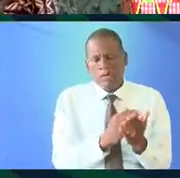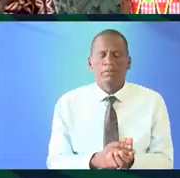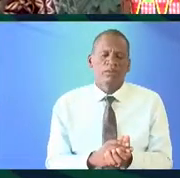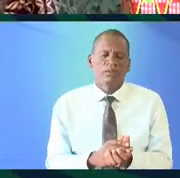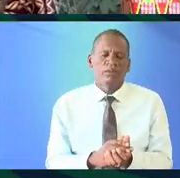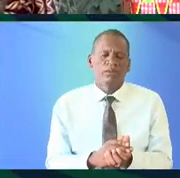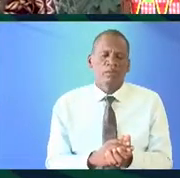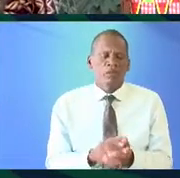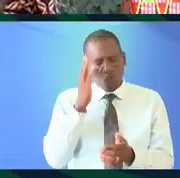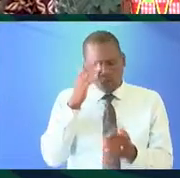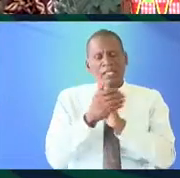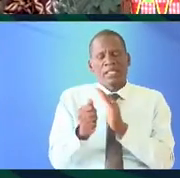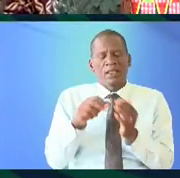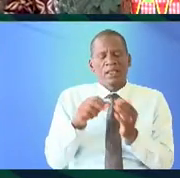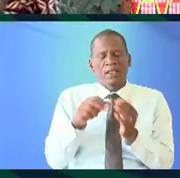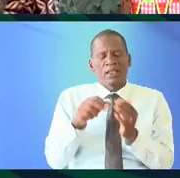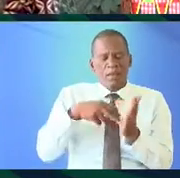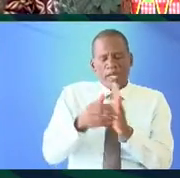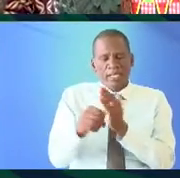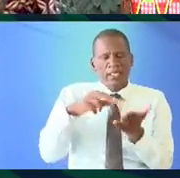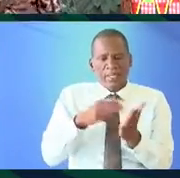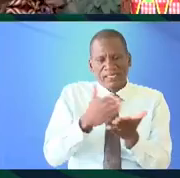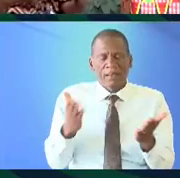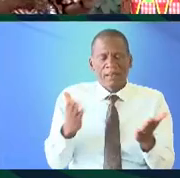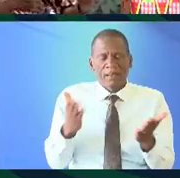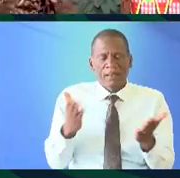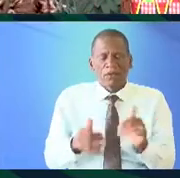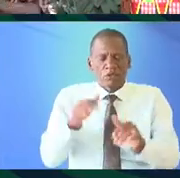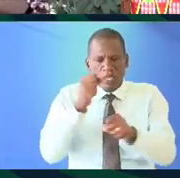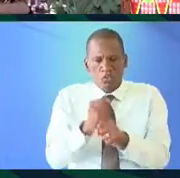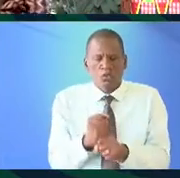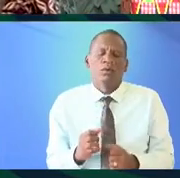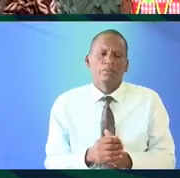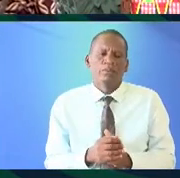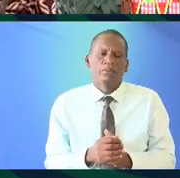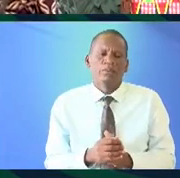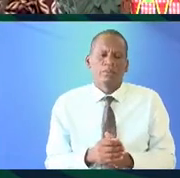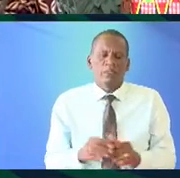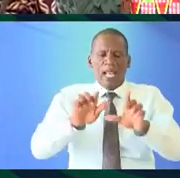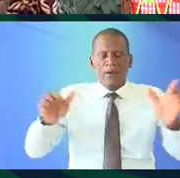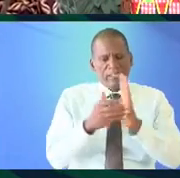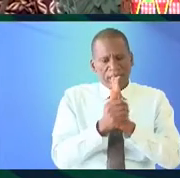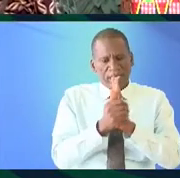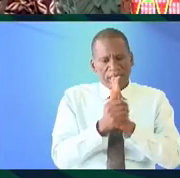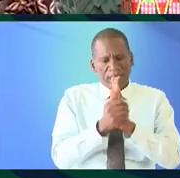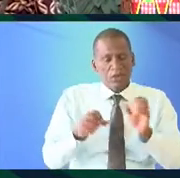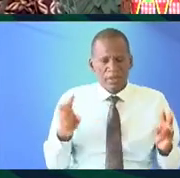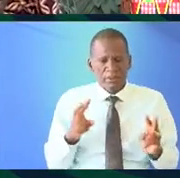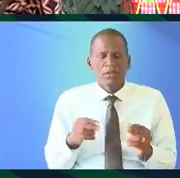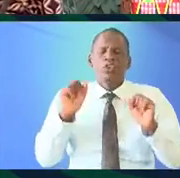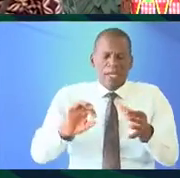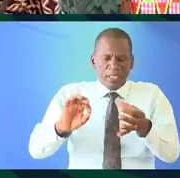you know it's a skill that means a skill means something you can do others can't language is a skill okay